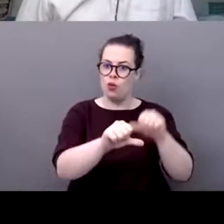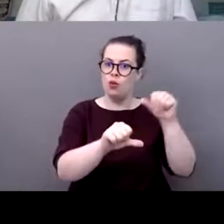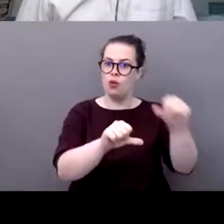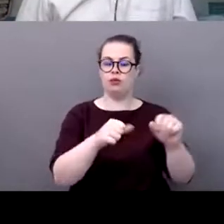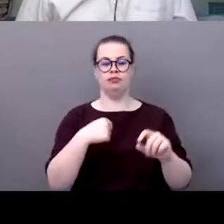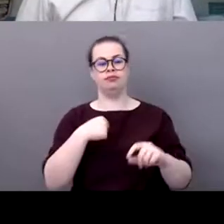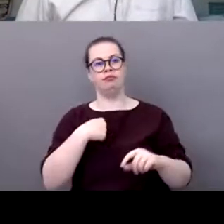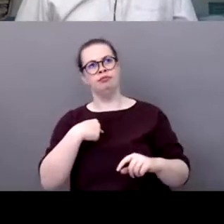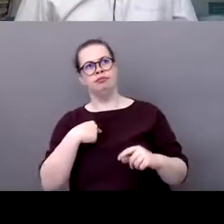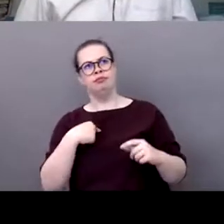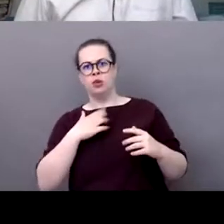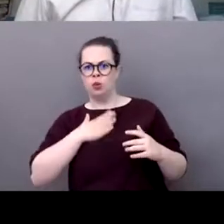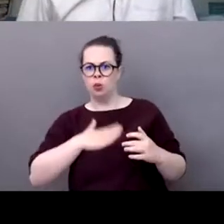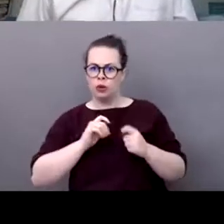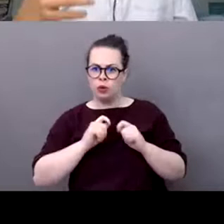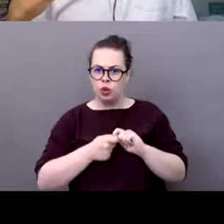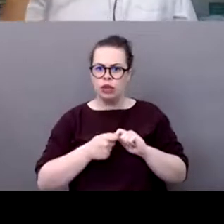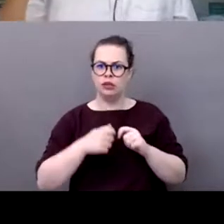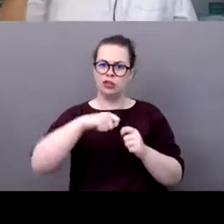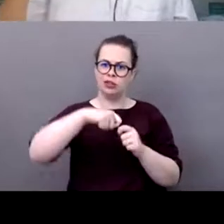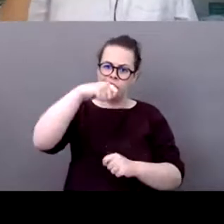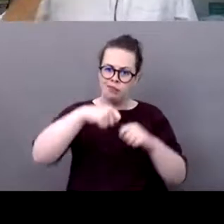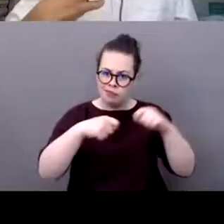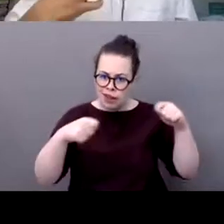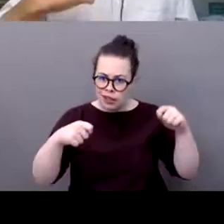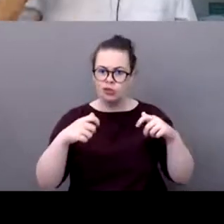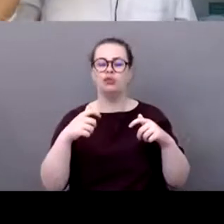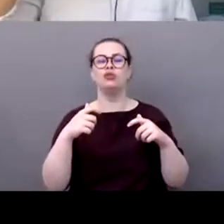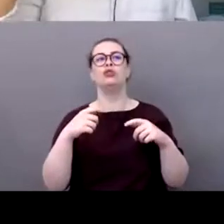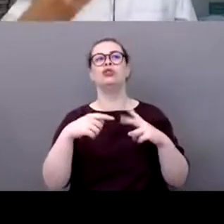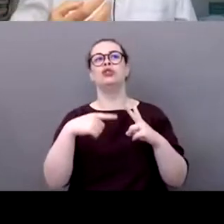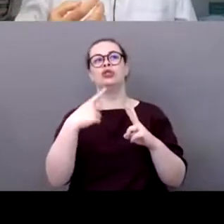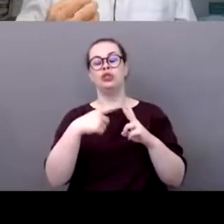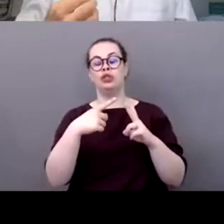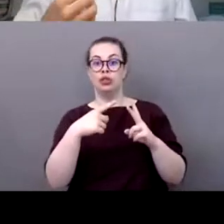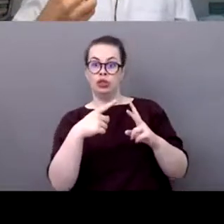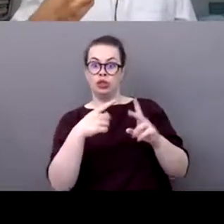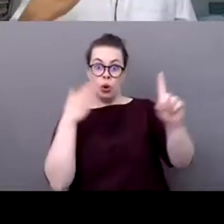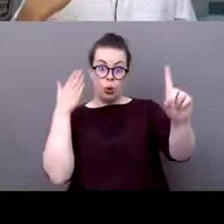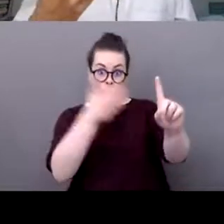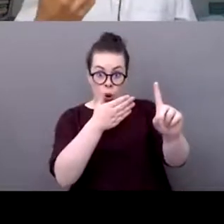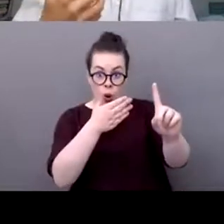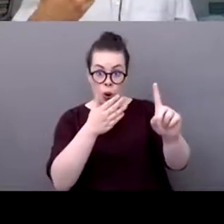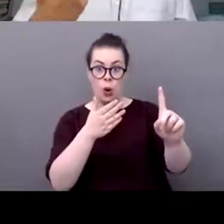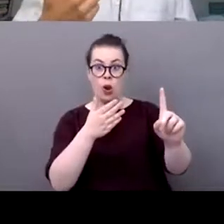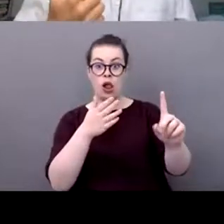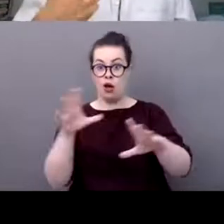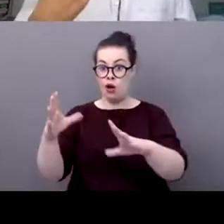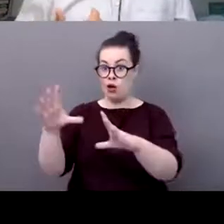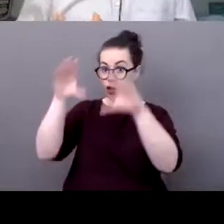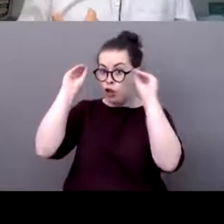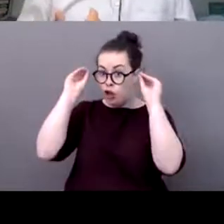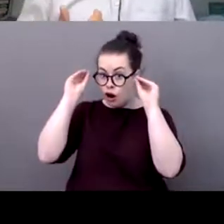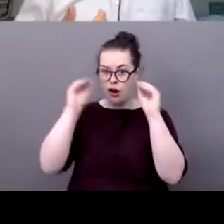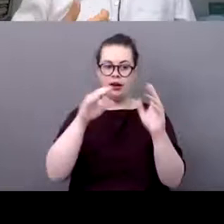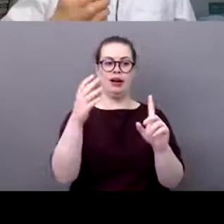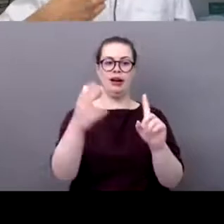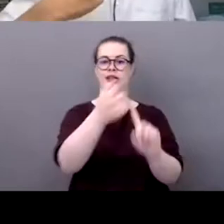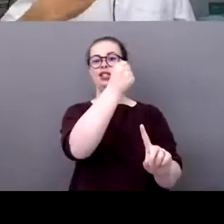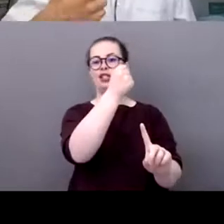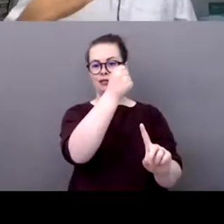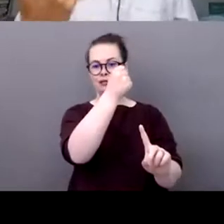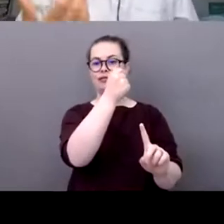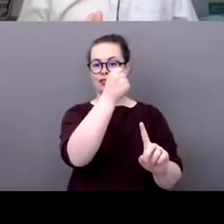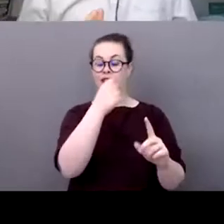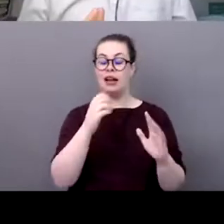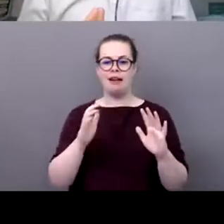sports in terms of industry and in terms of athlete or adventurers we need actually people to step up to we